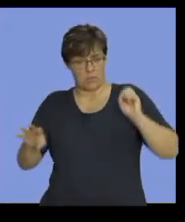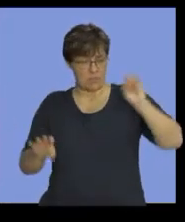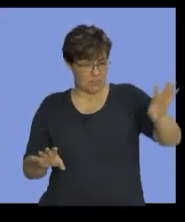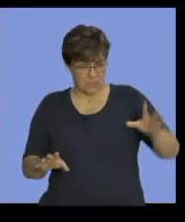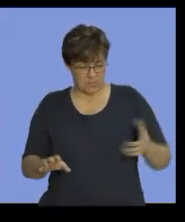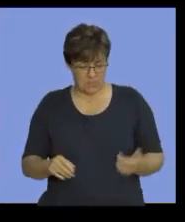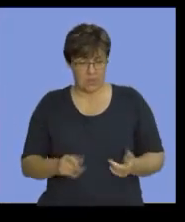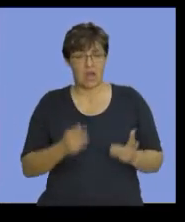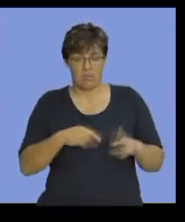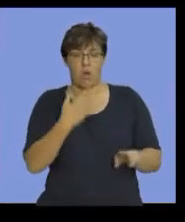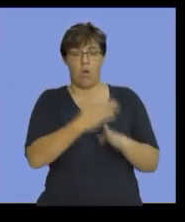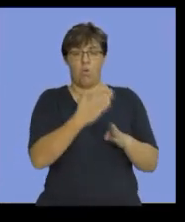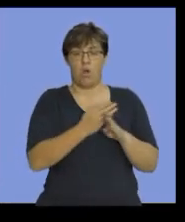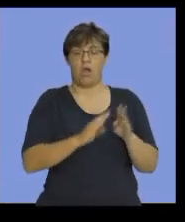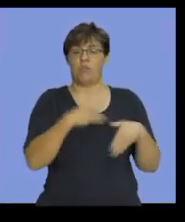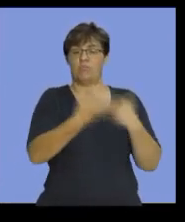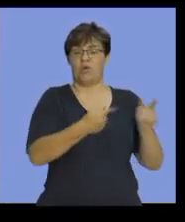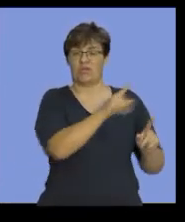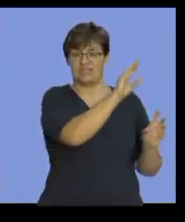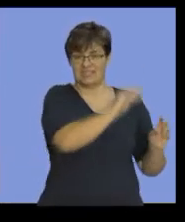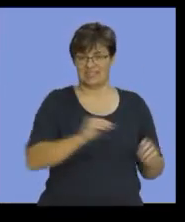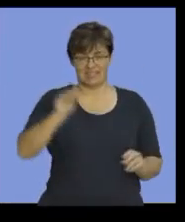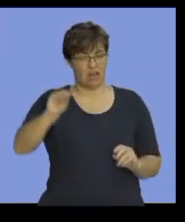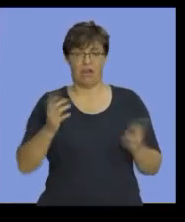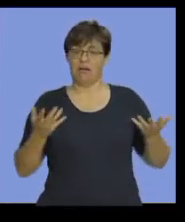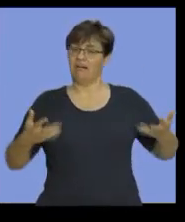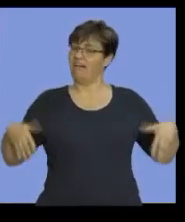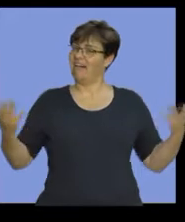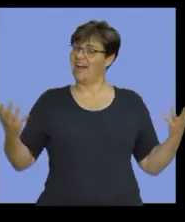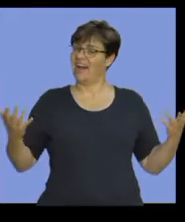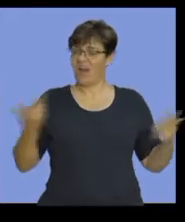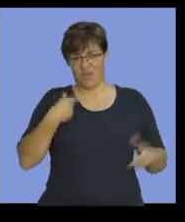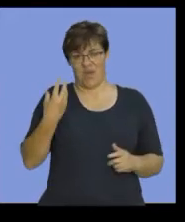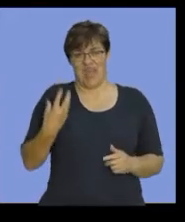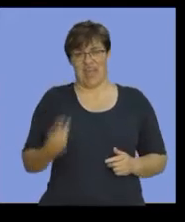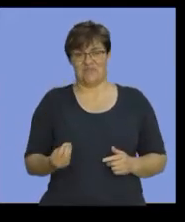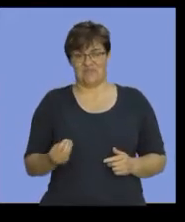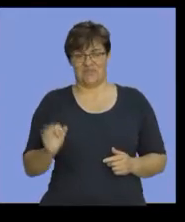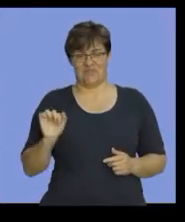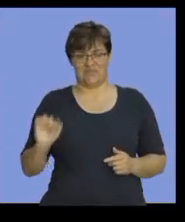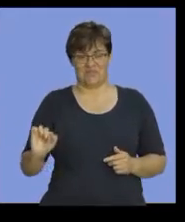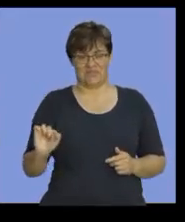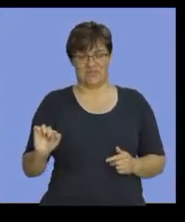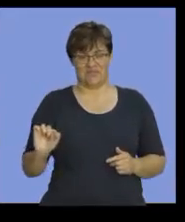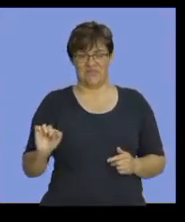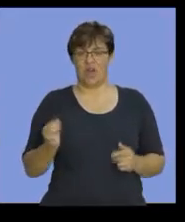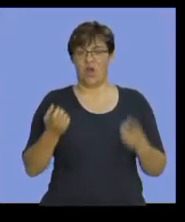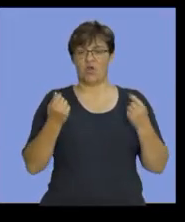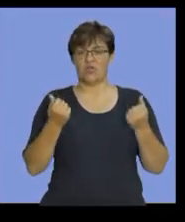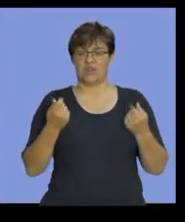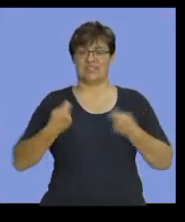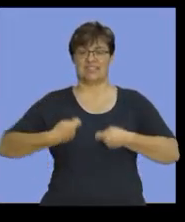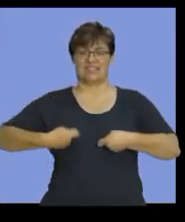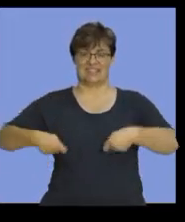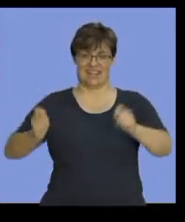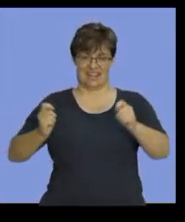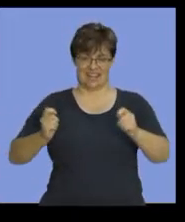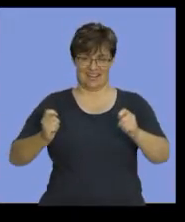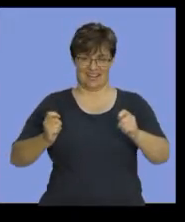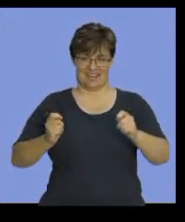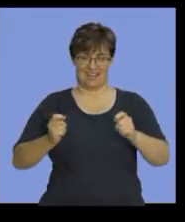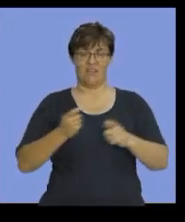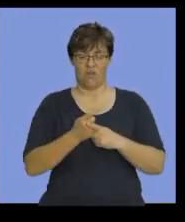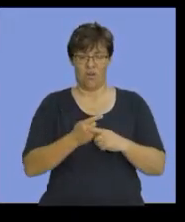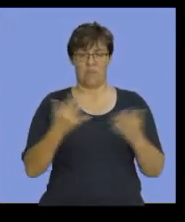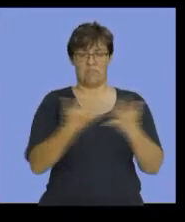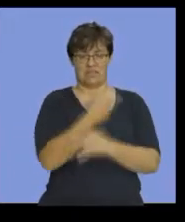in my work in progress and voila, I have my cost of sales as my